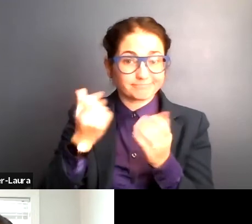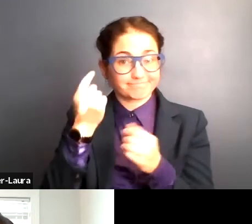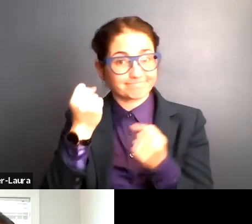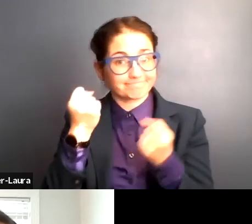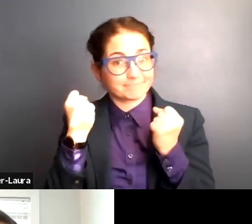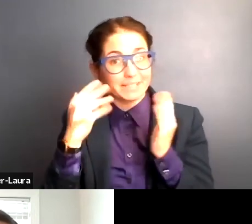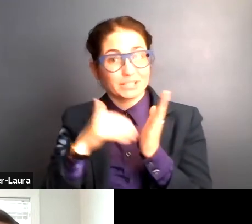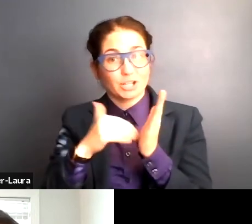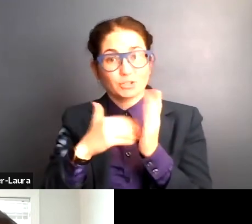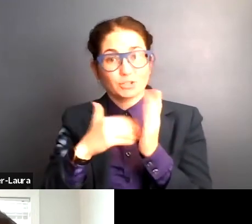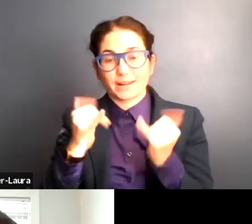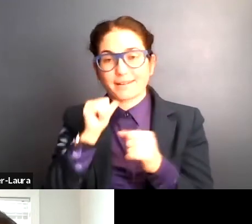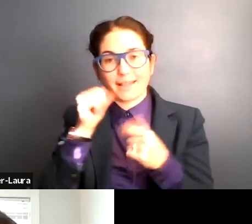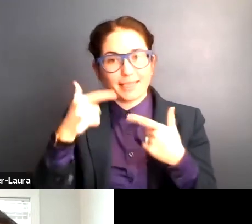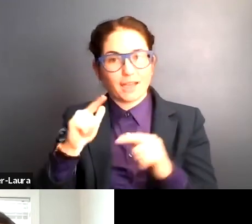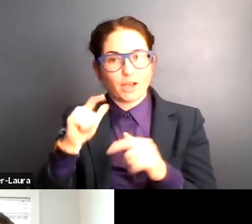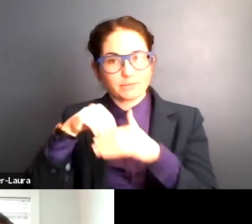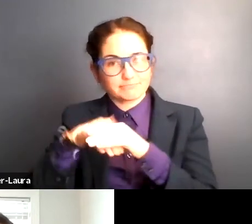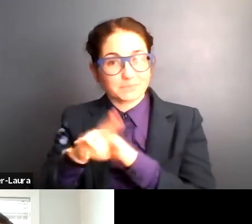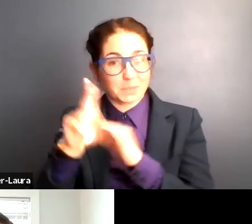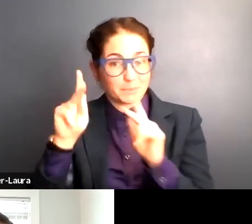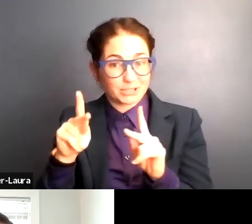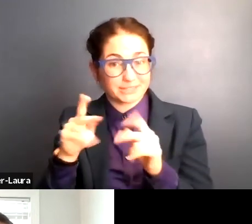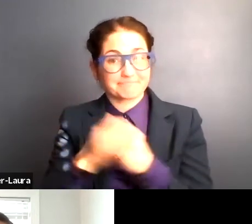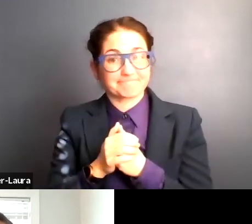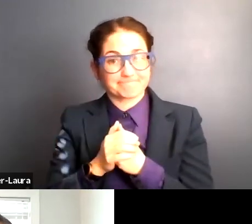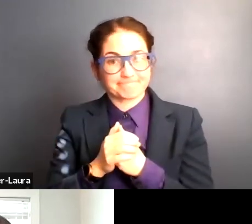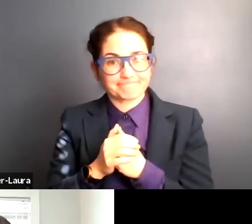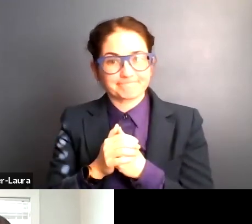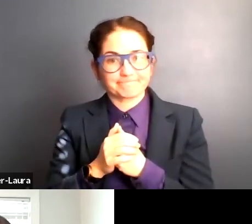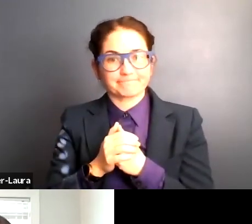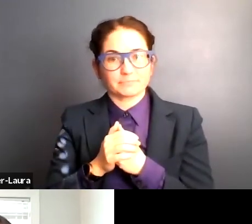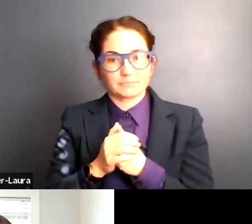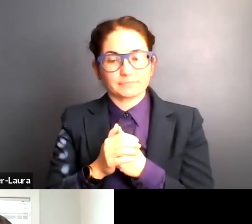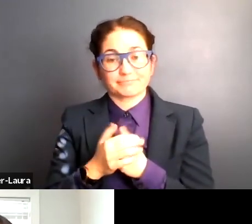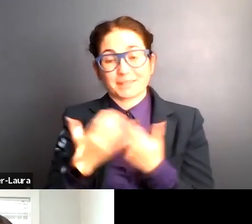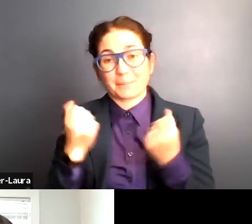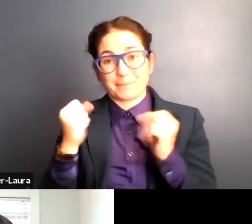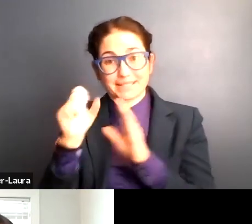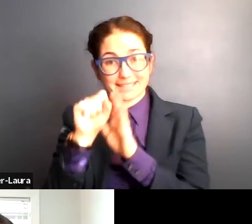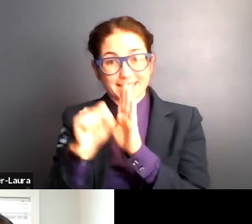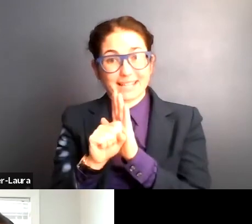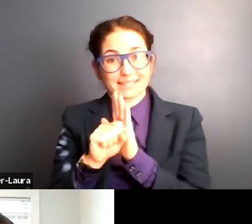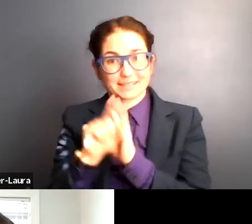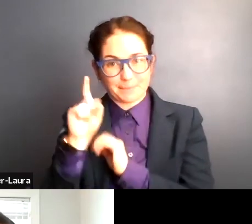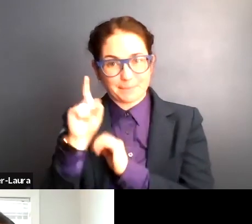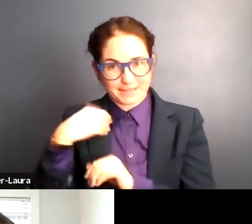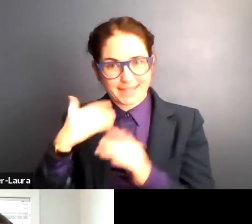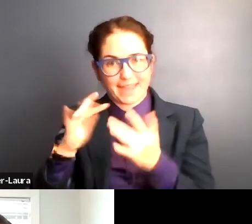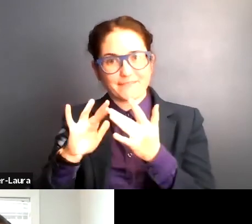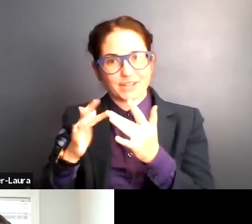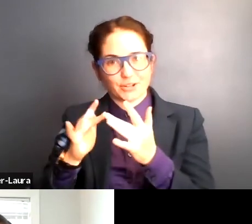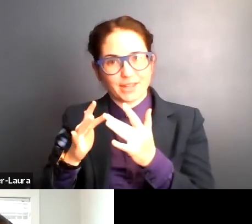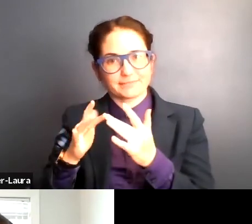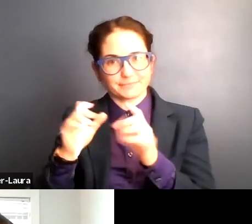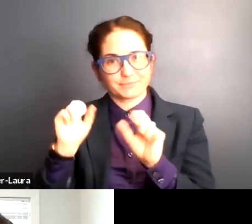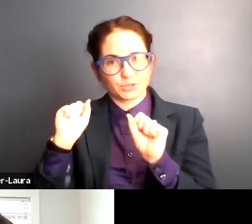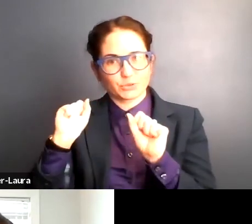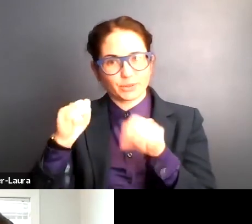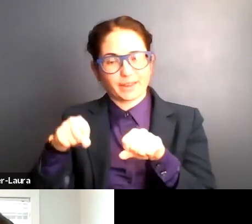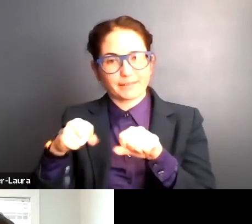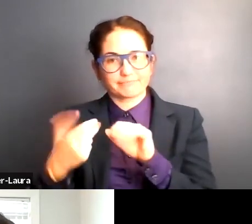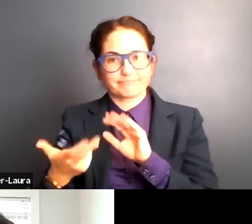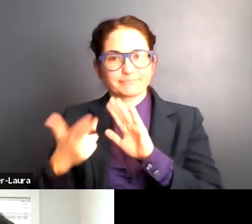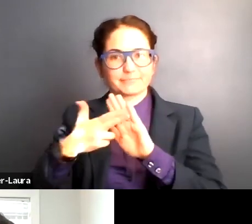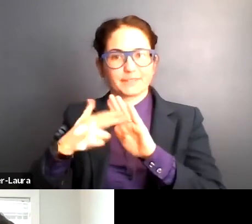not allowing in-person visits. Um, in a lot of states, you must have the internet in order to register